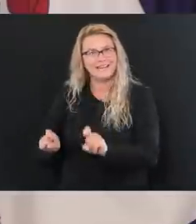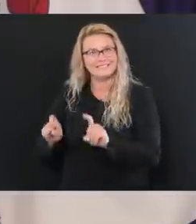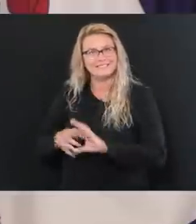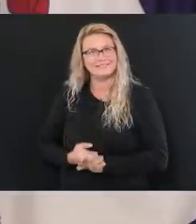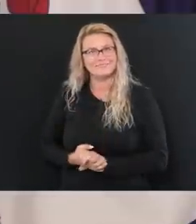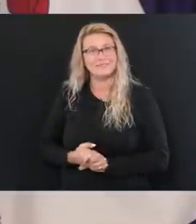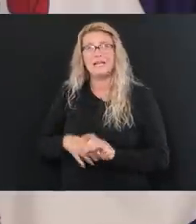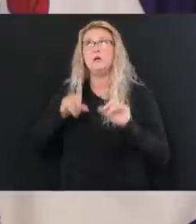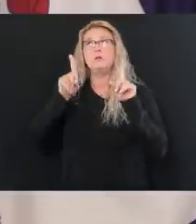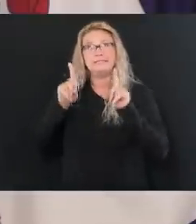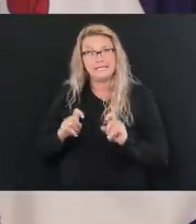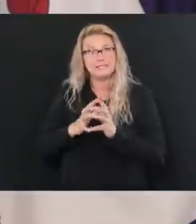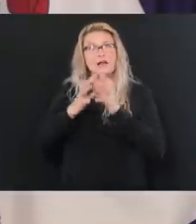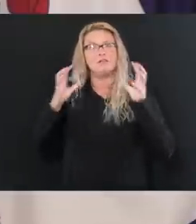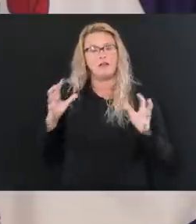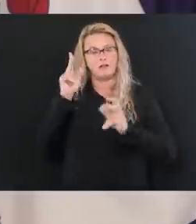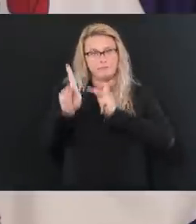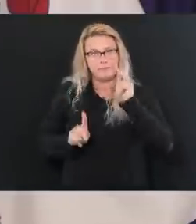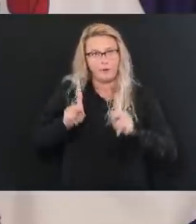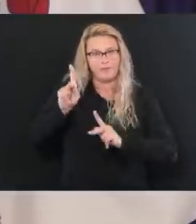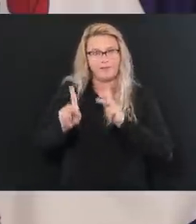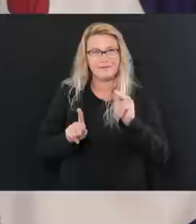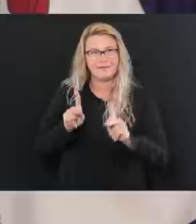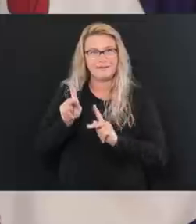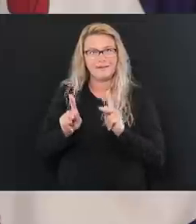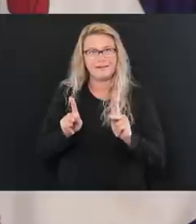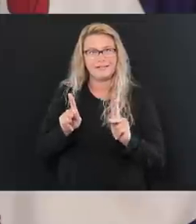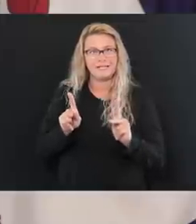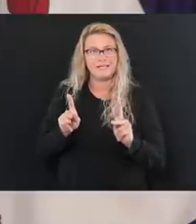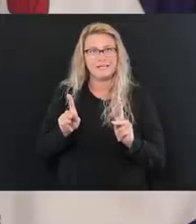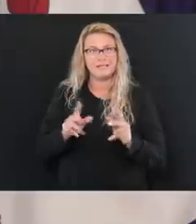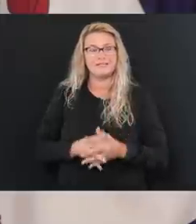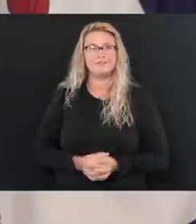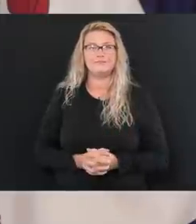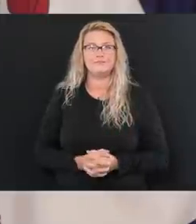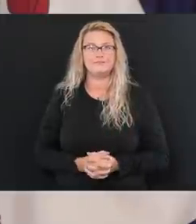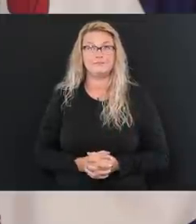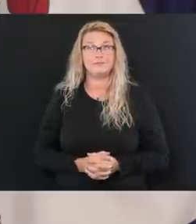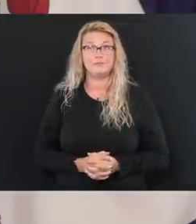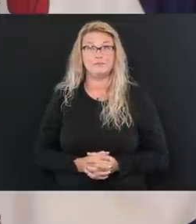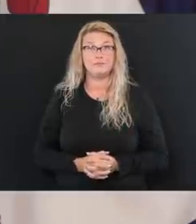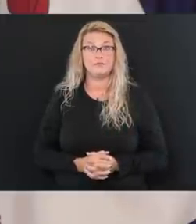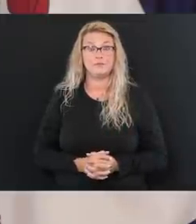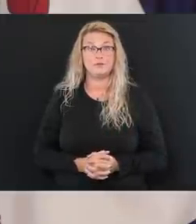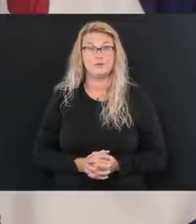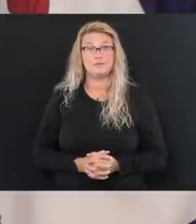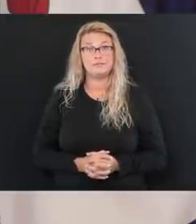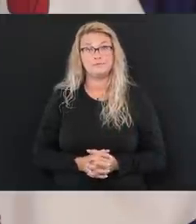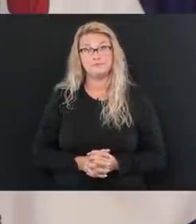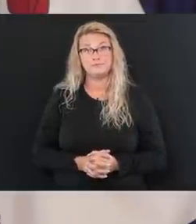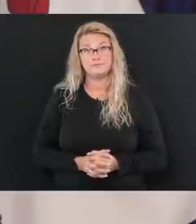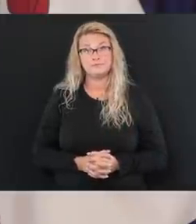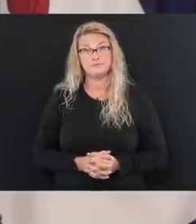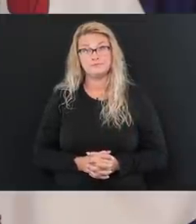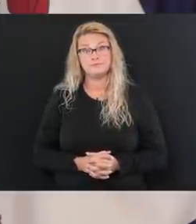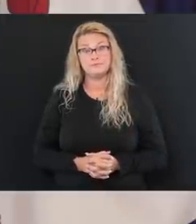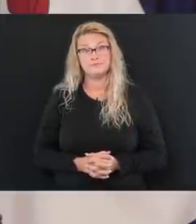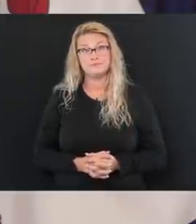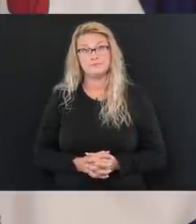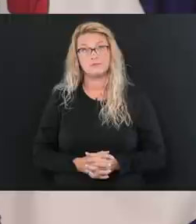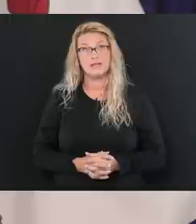people. Now, with that, what would be tremendously beneficial to us is to be able to test